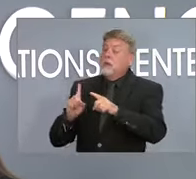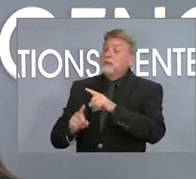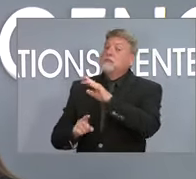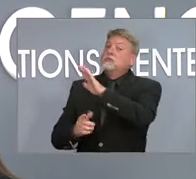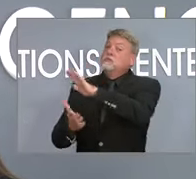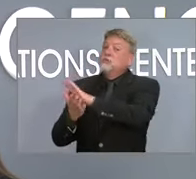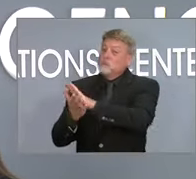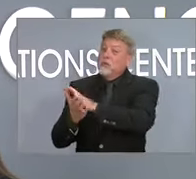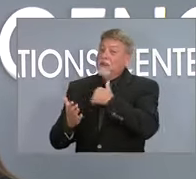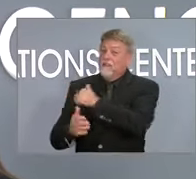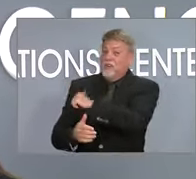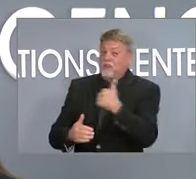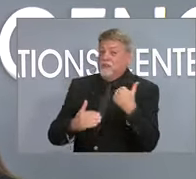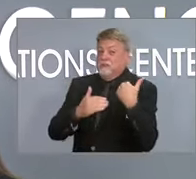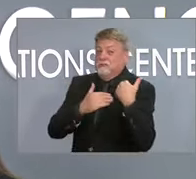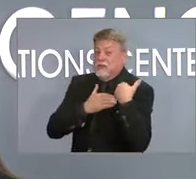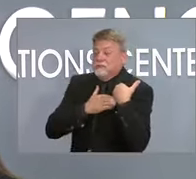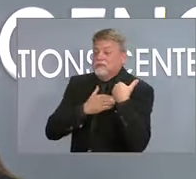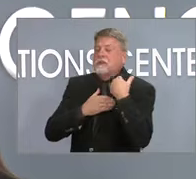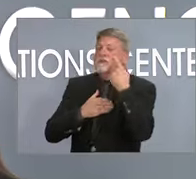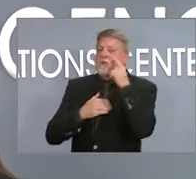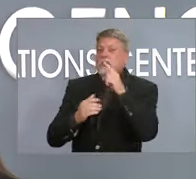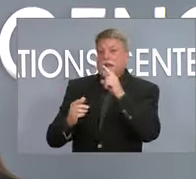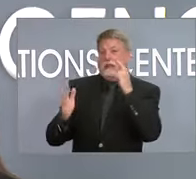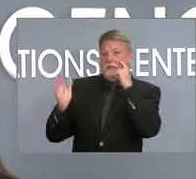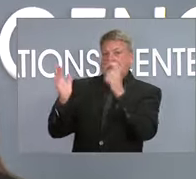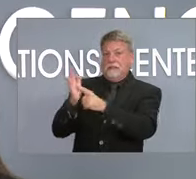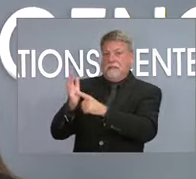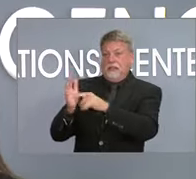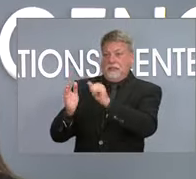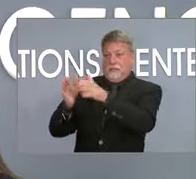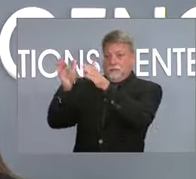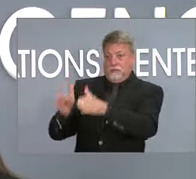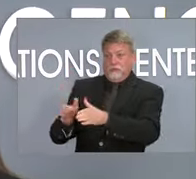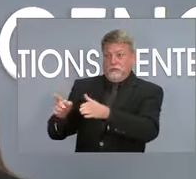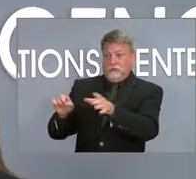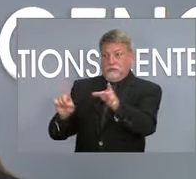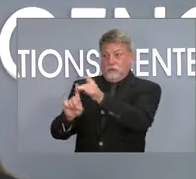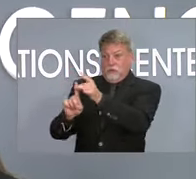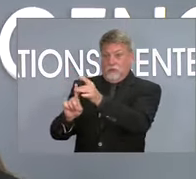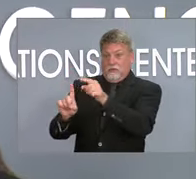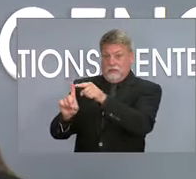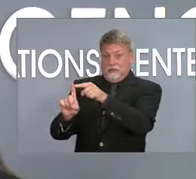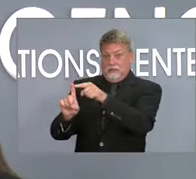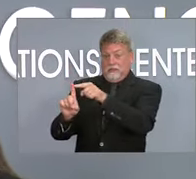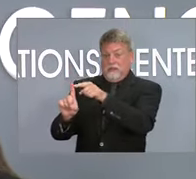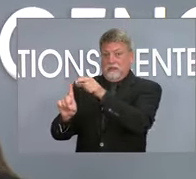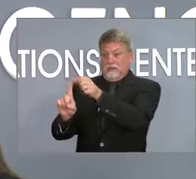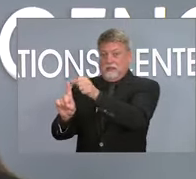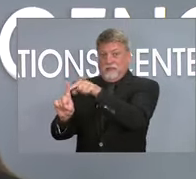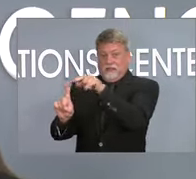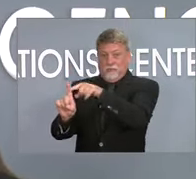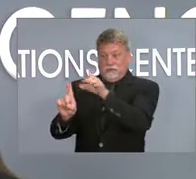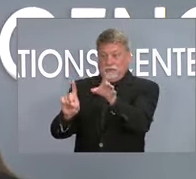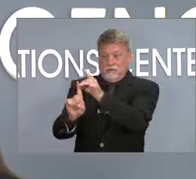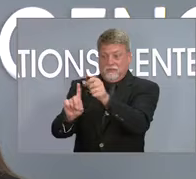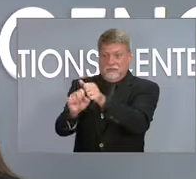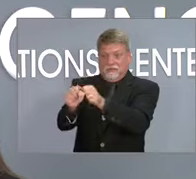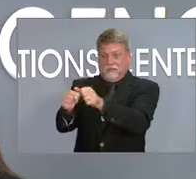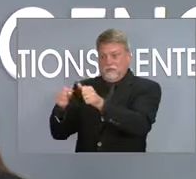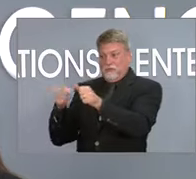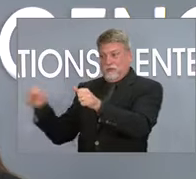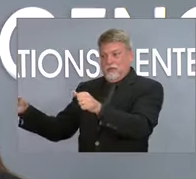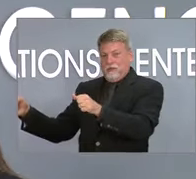in addition to that related to identifying those who may have been exposed to covid and excluding them so that the virus doesn't spread